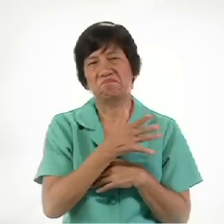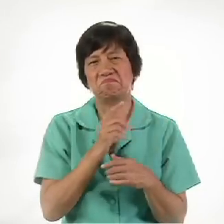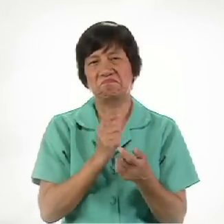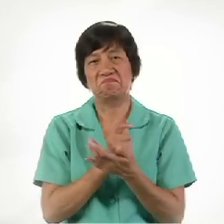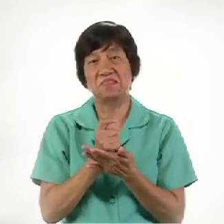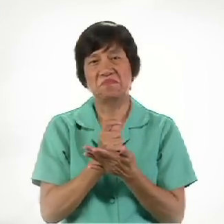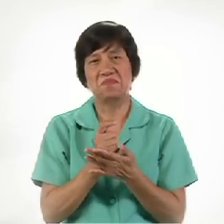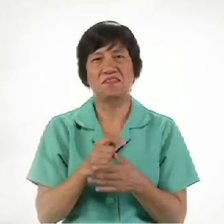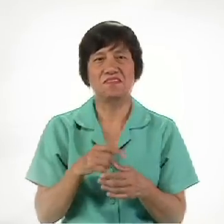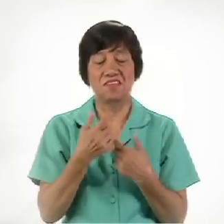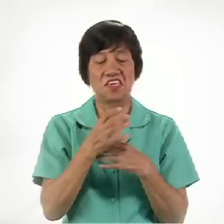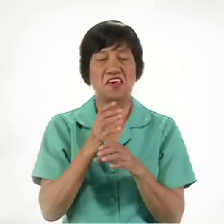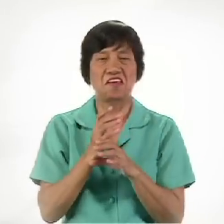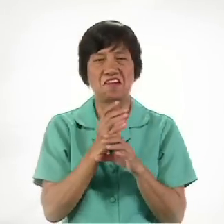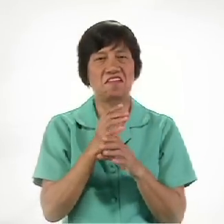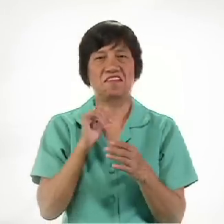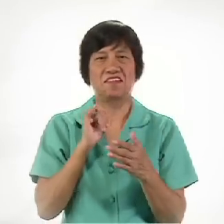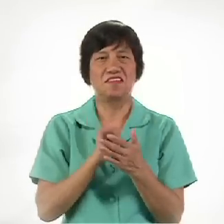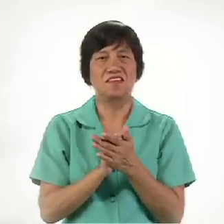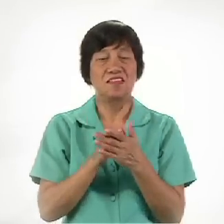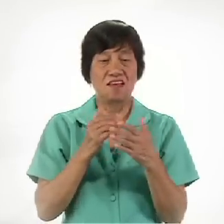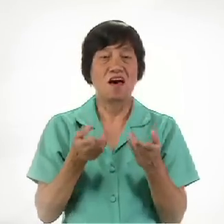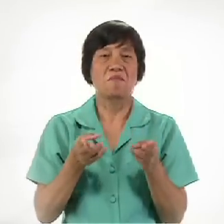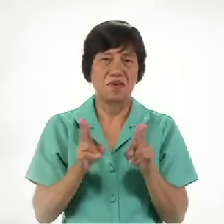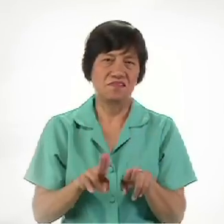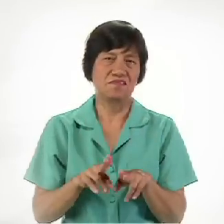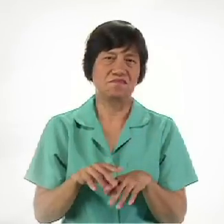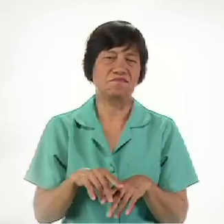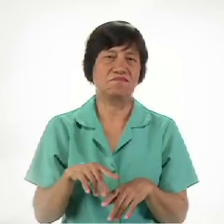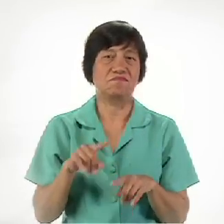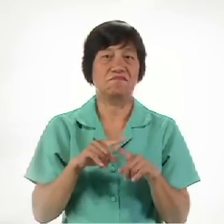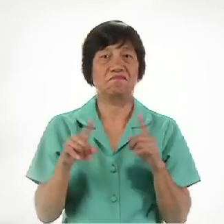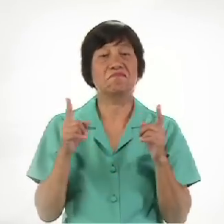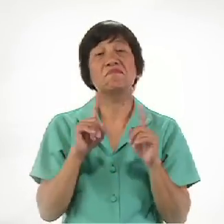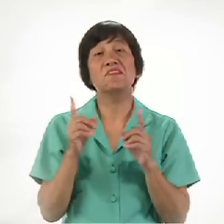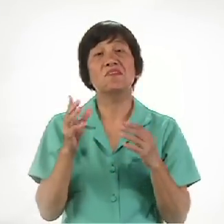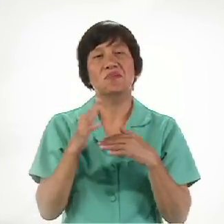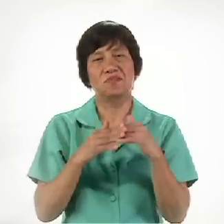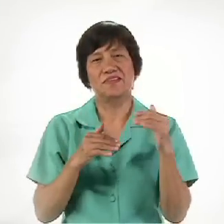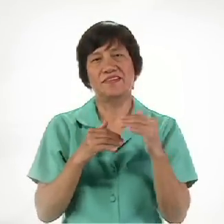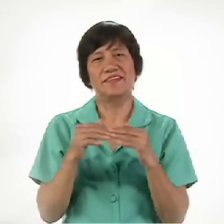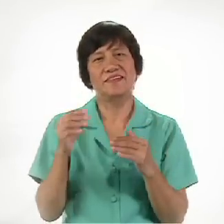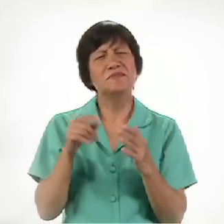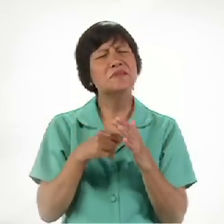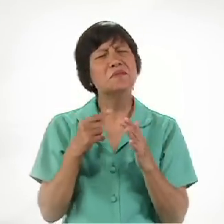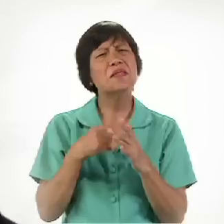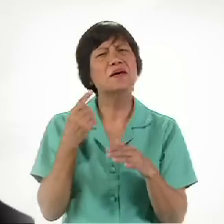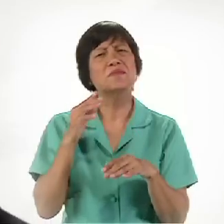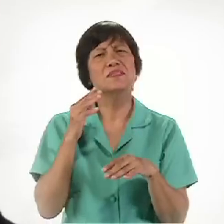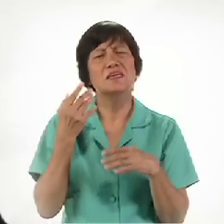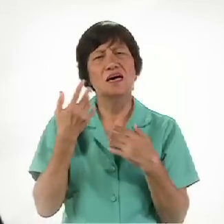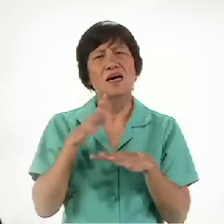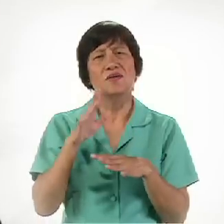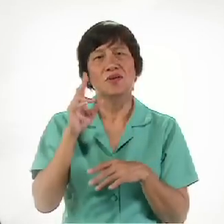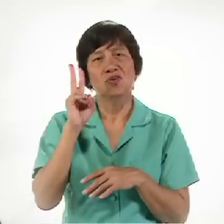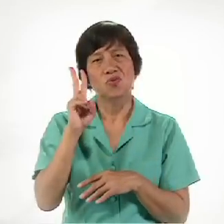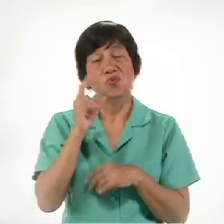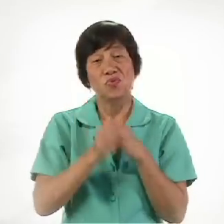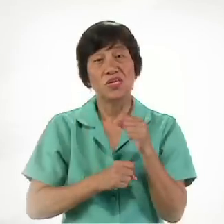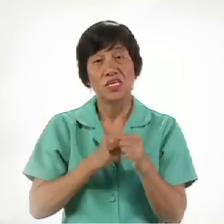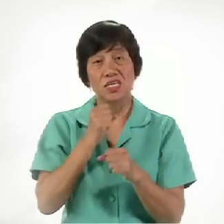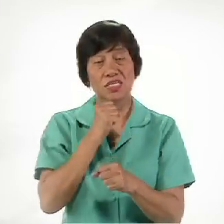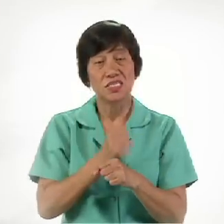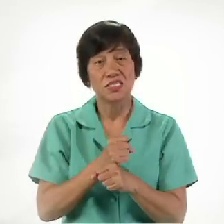what A Consolation Sometimes After two Years Three Years Twelve Years